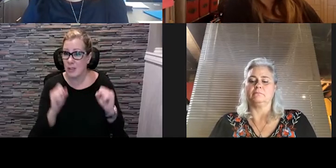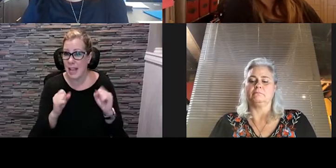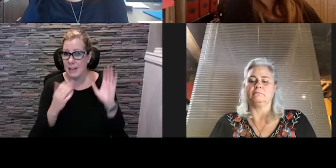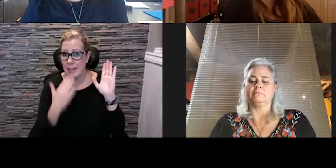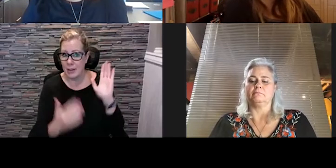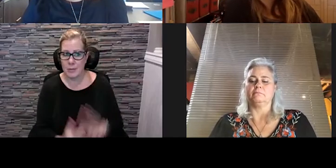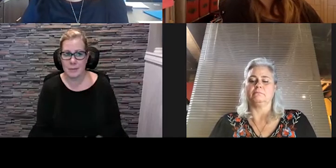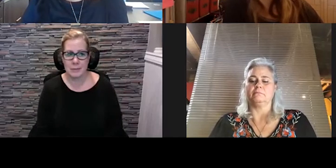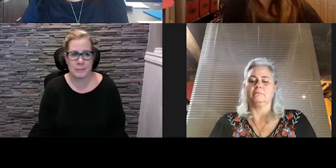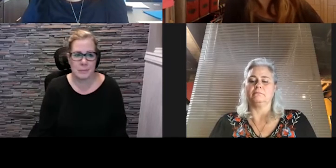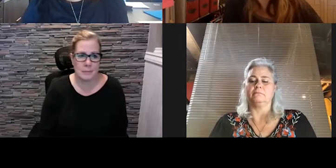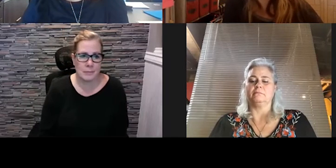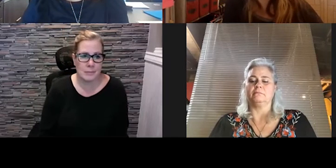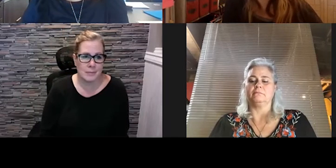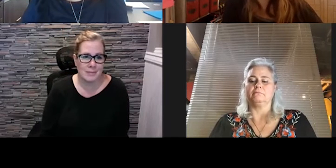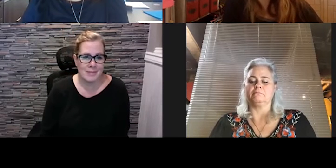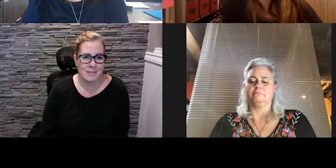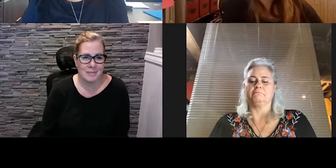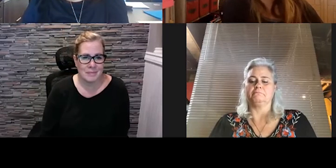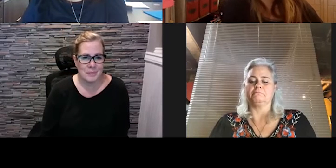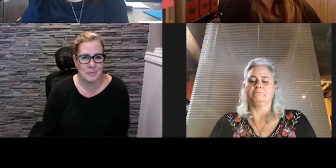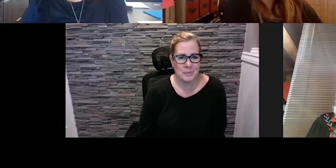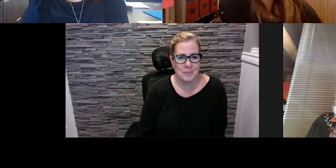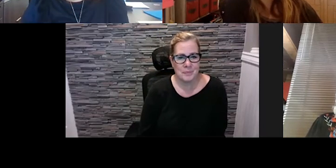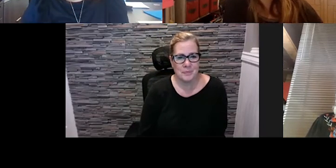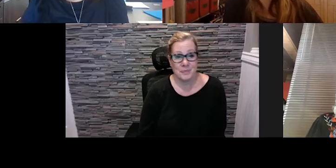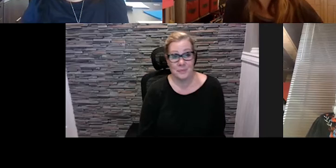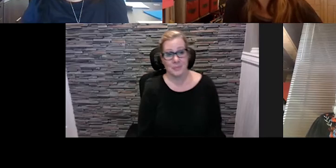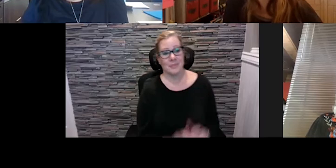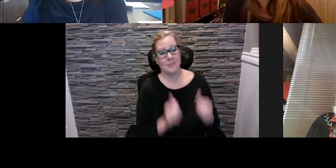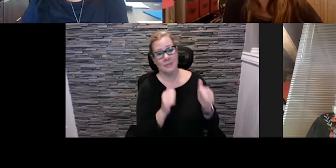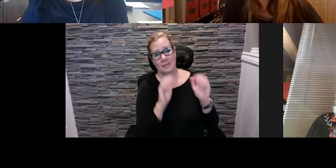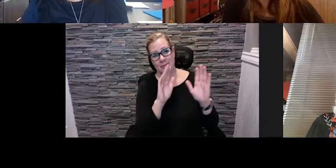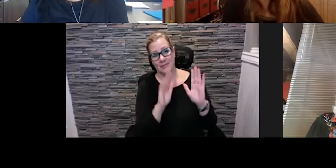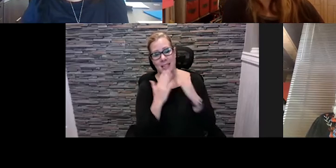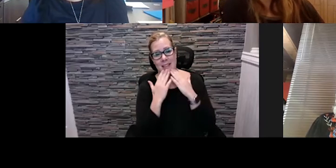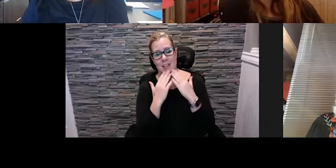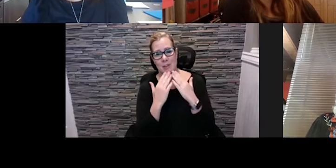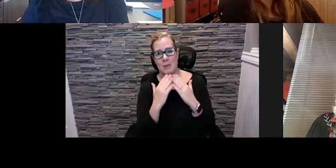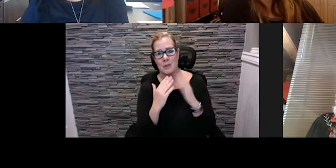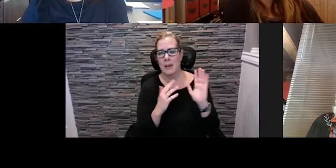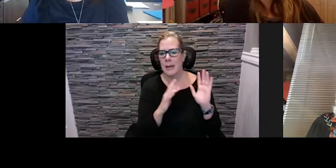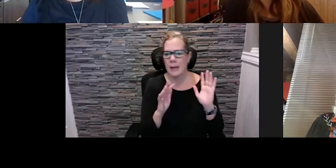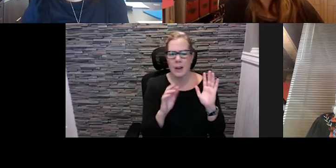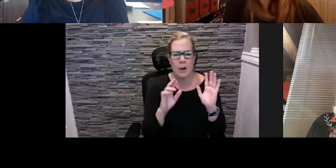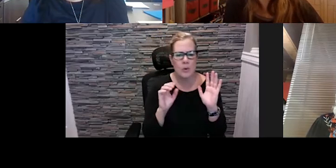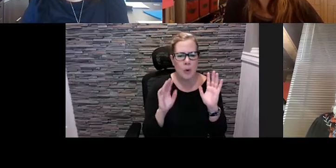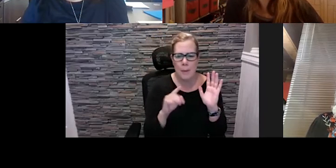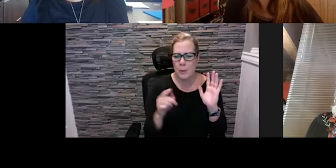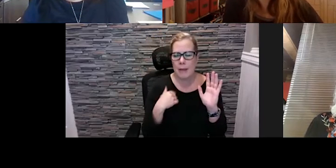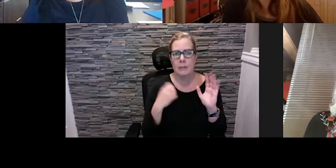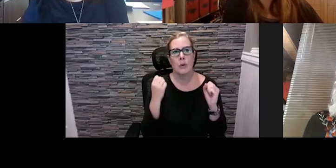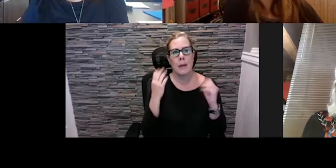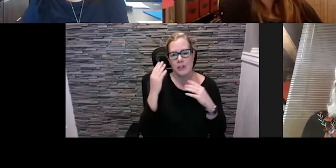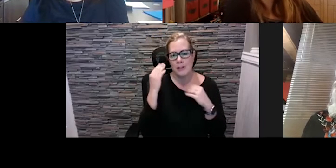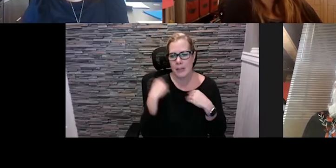awesome thanks so much and and um sorry rob you have so much great information i